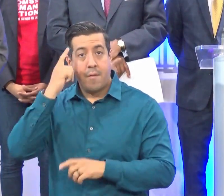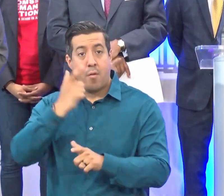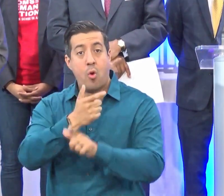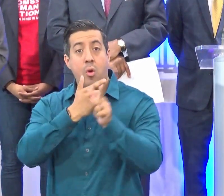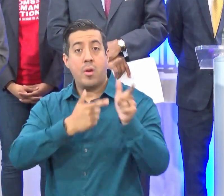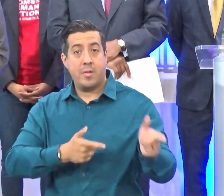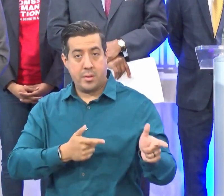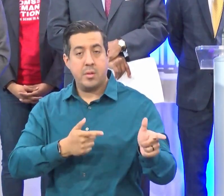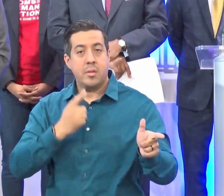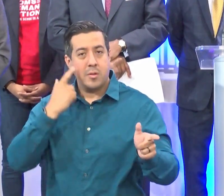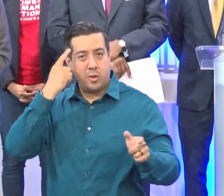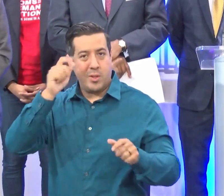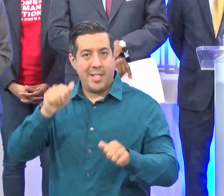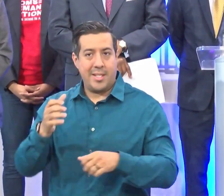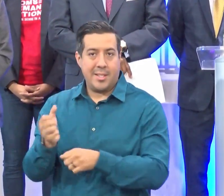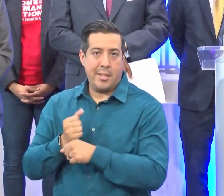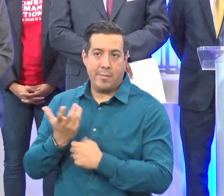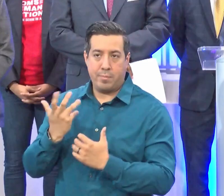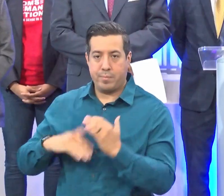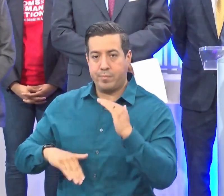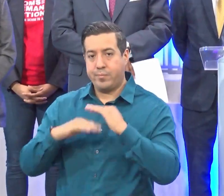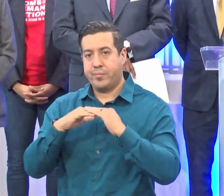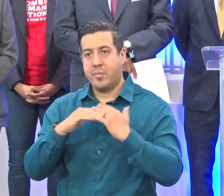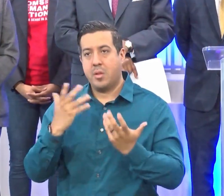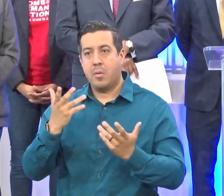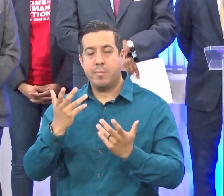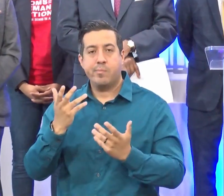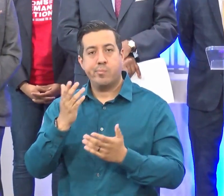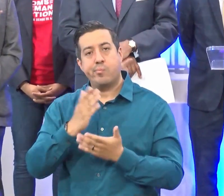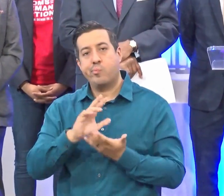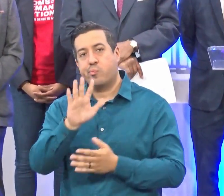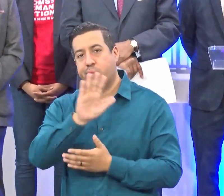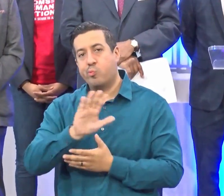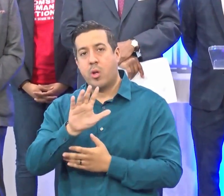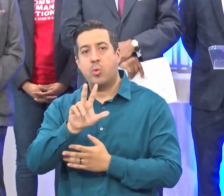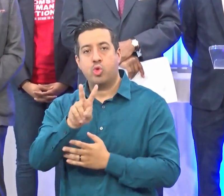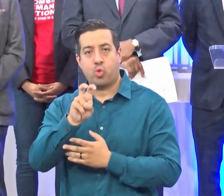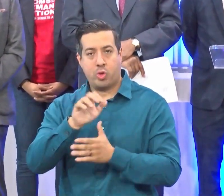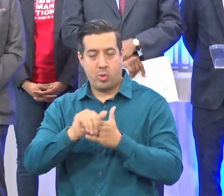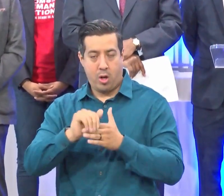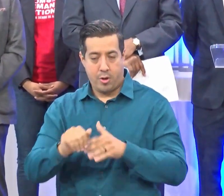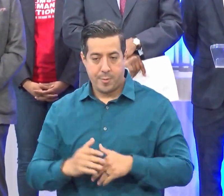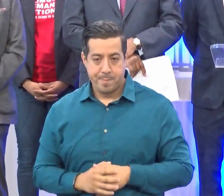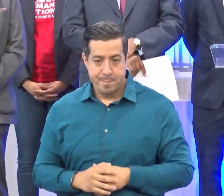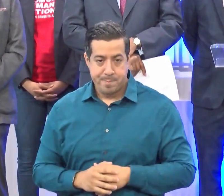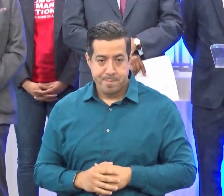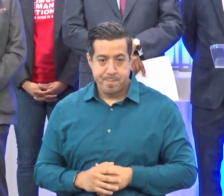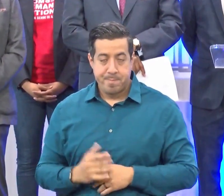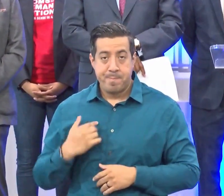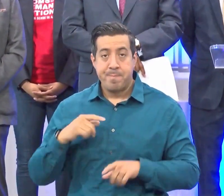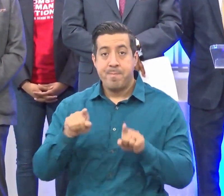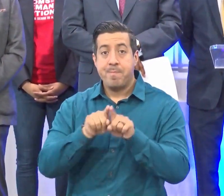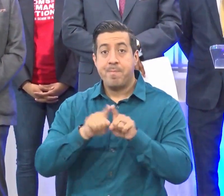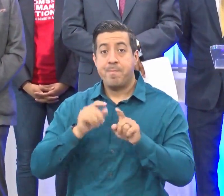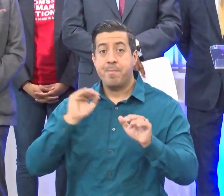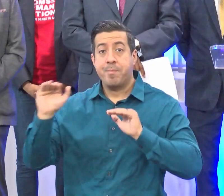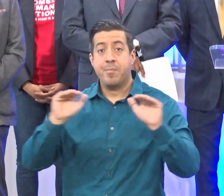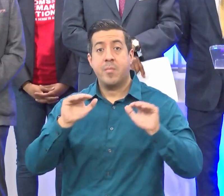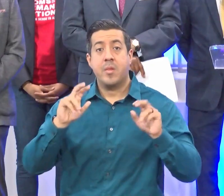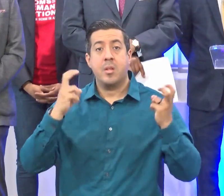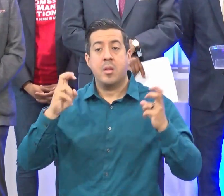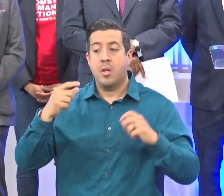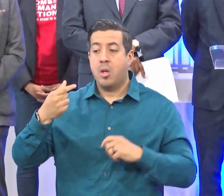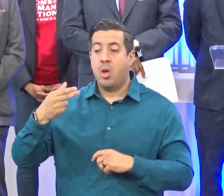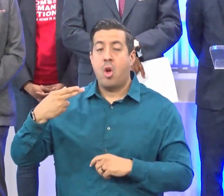semi-automatic, you can receive a gift card in the amount of $200. And I do want to remind people, no ghost guns.